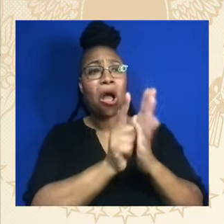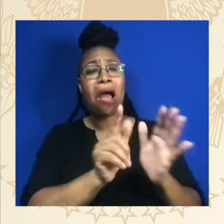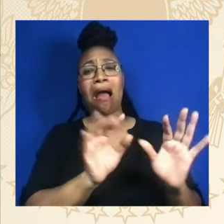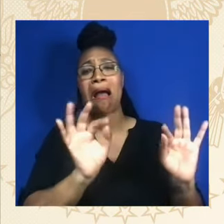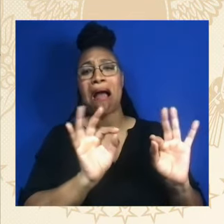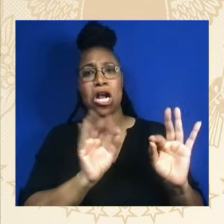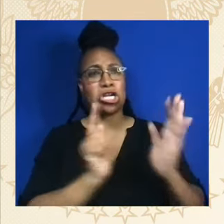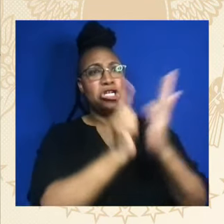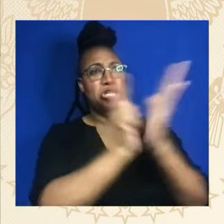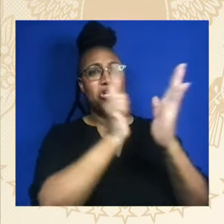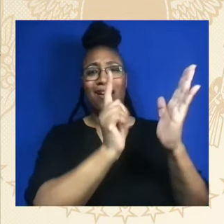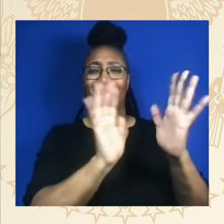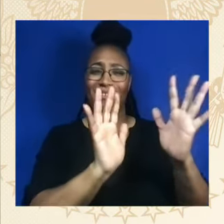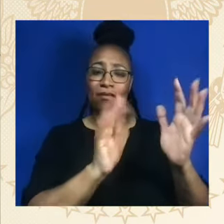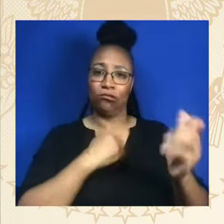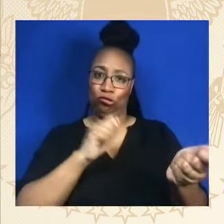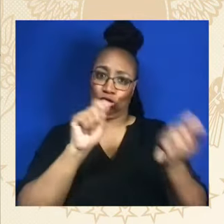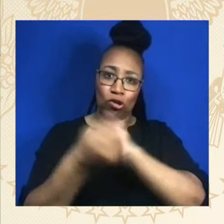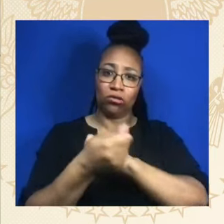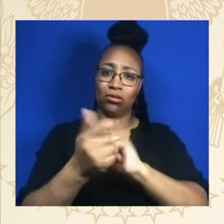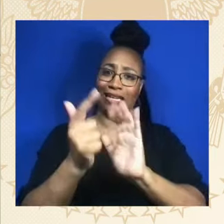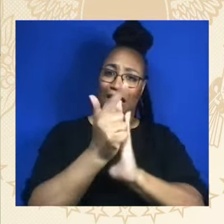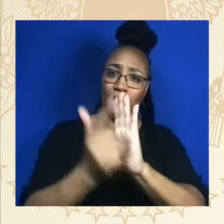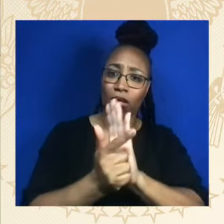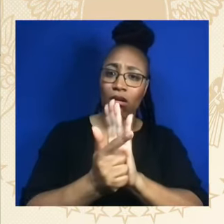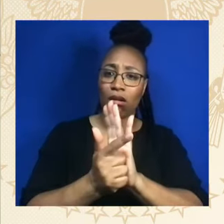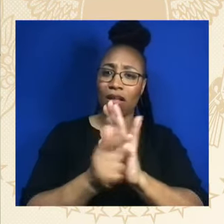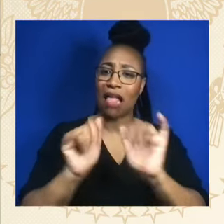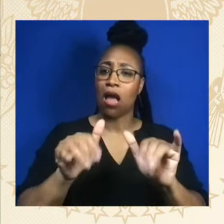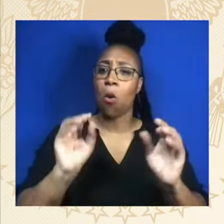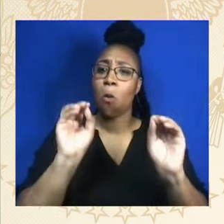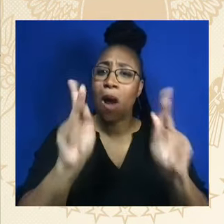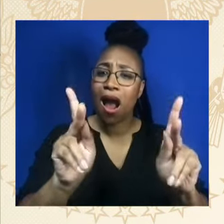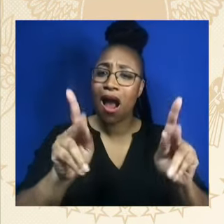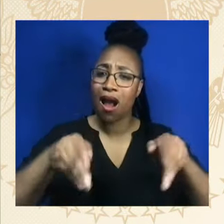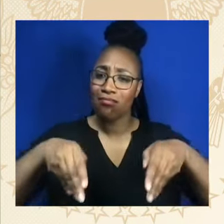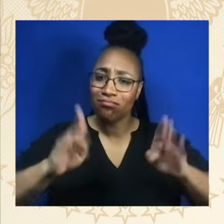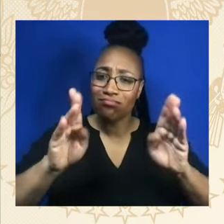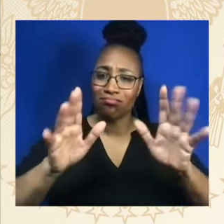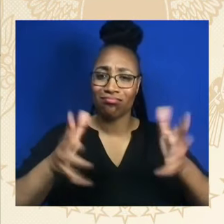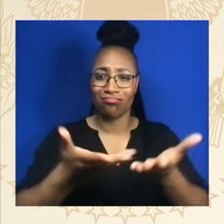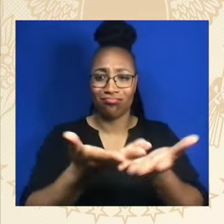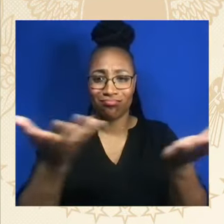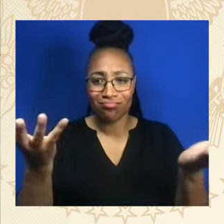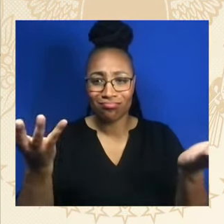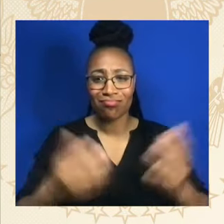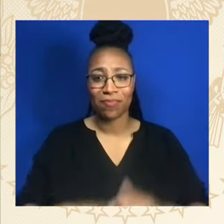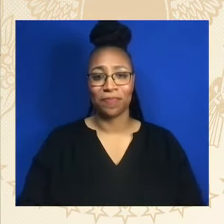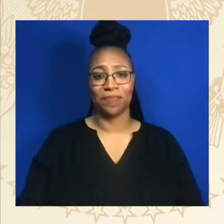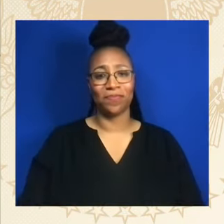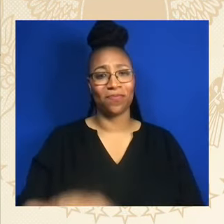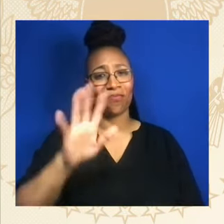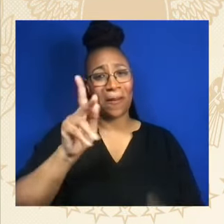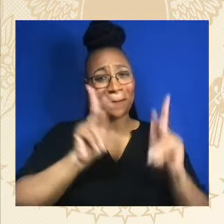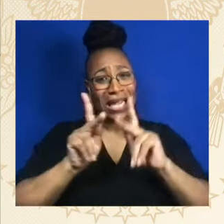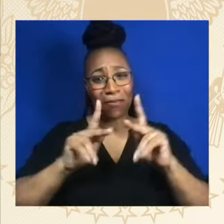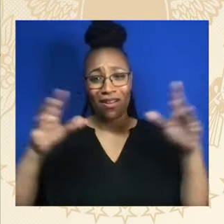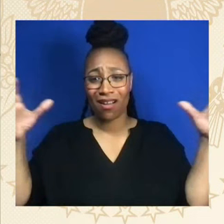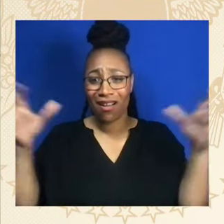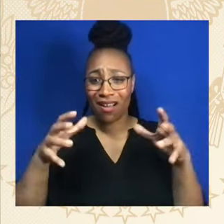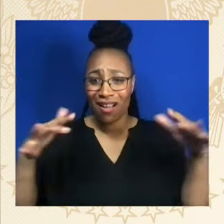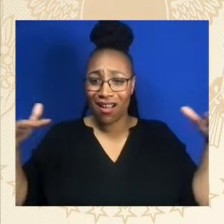prisons charge incarcerated people just to step toward basic dignity. And folks, last year after the mass shooting in Buffalo,